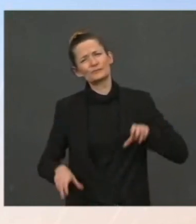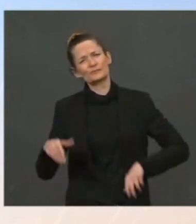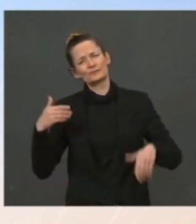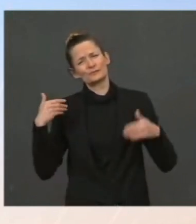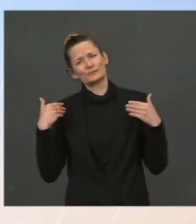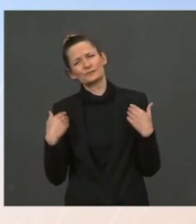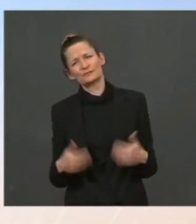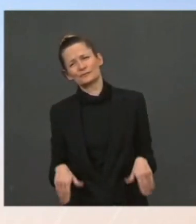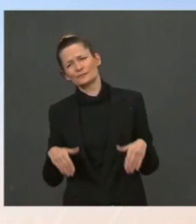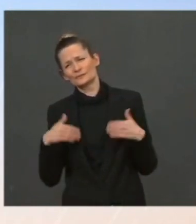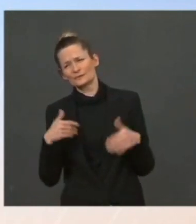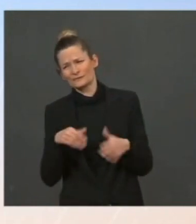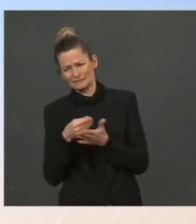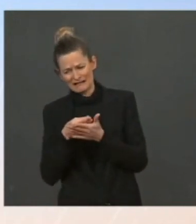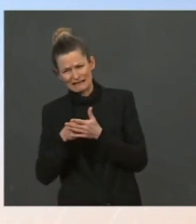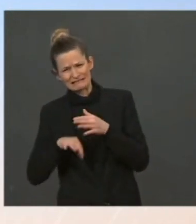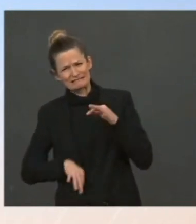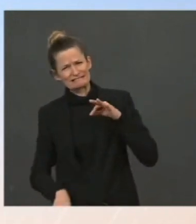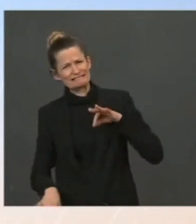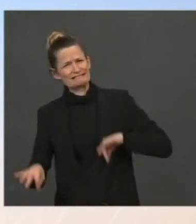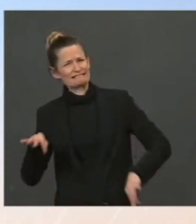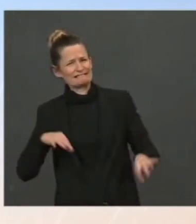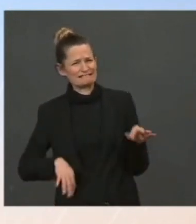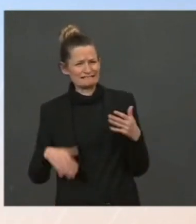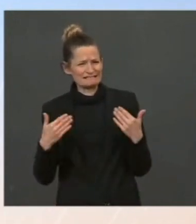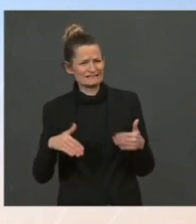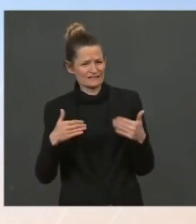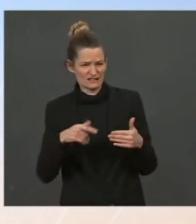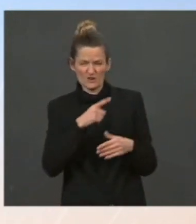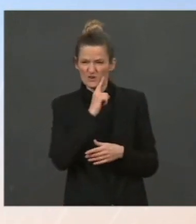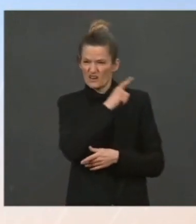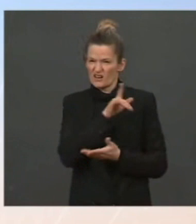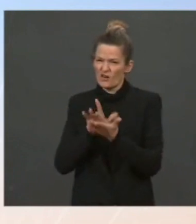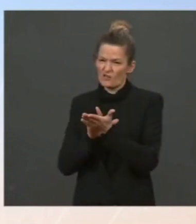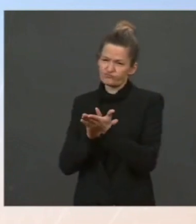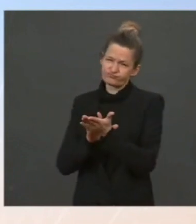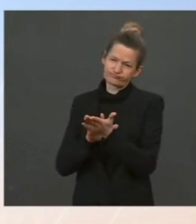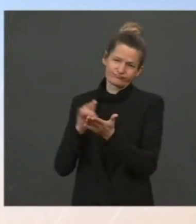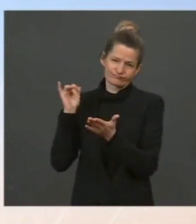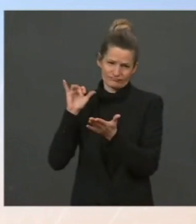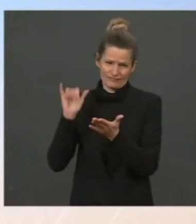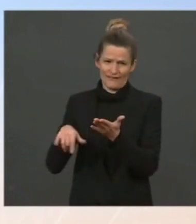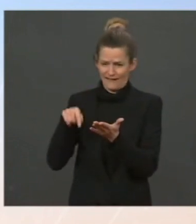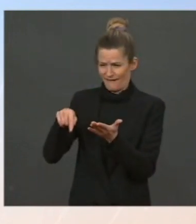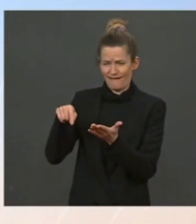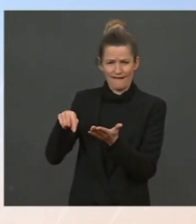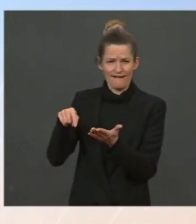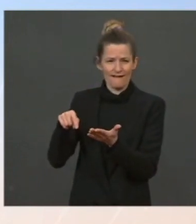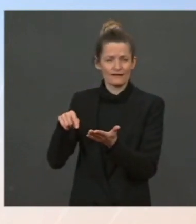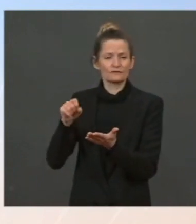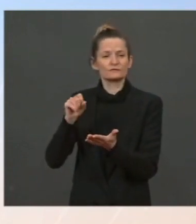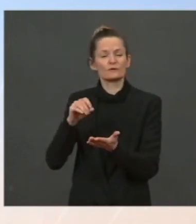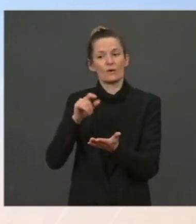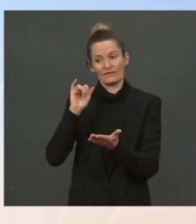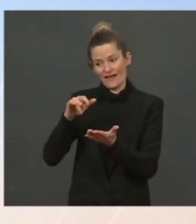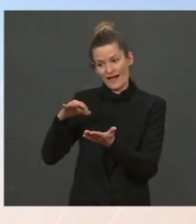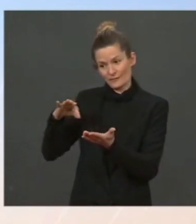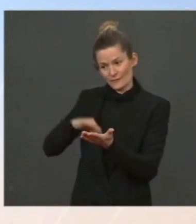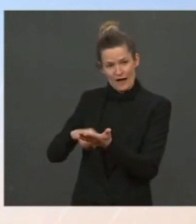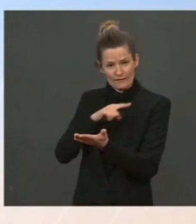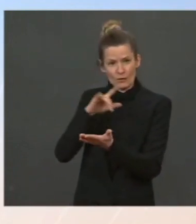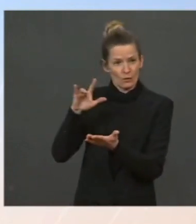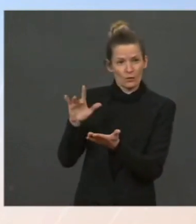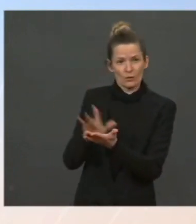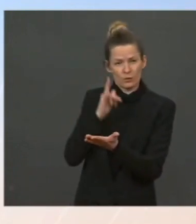they have taken advantage of that moment, the profits, to be able to engage in shareholder buybacks, for example. But we want to